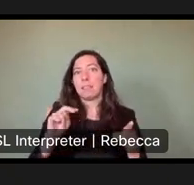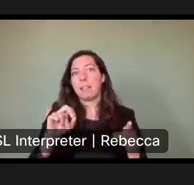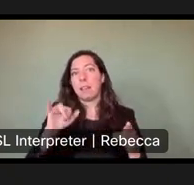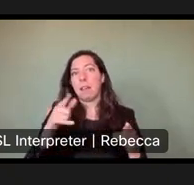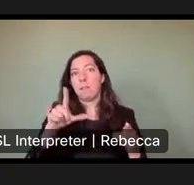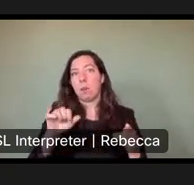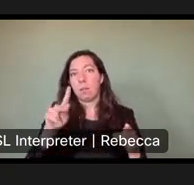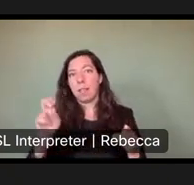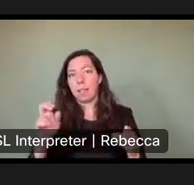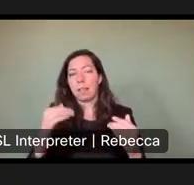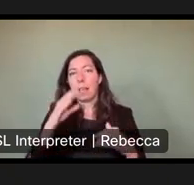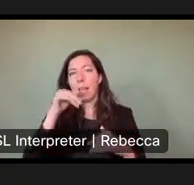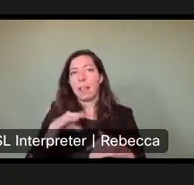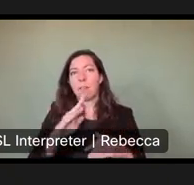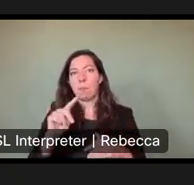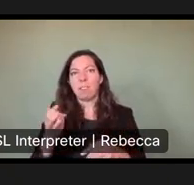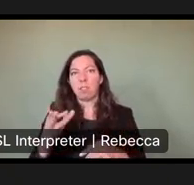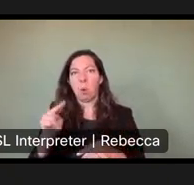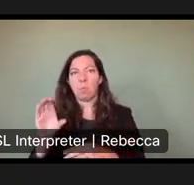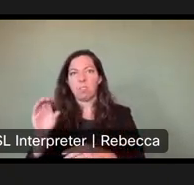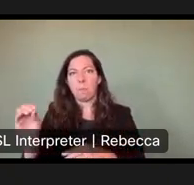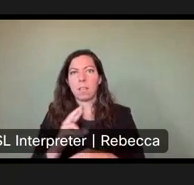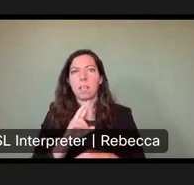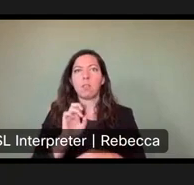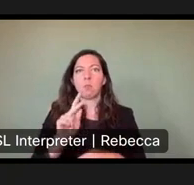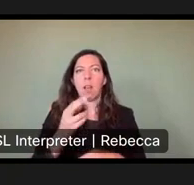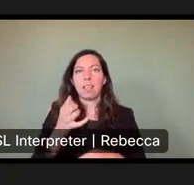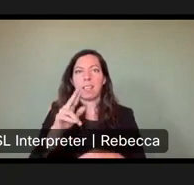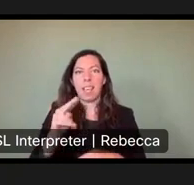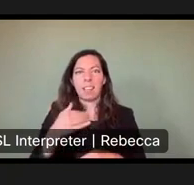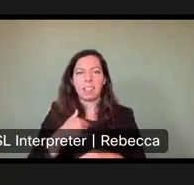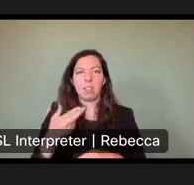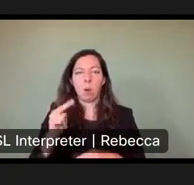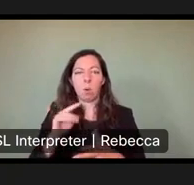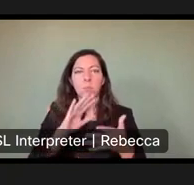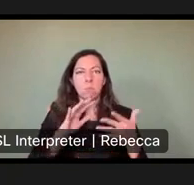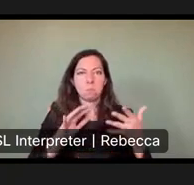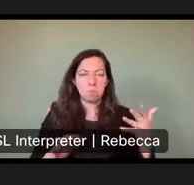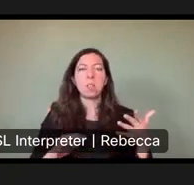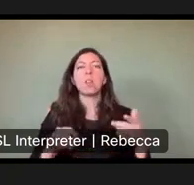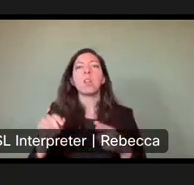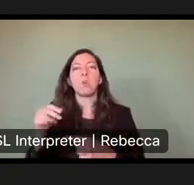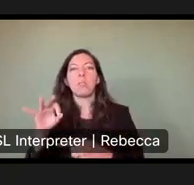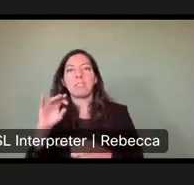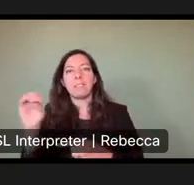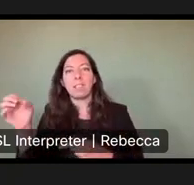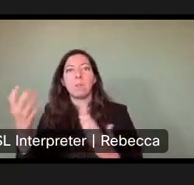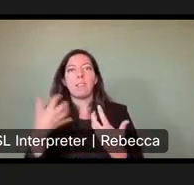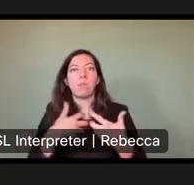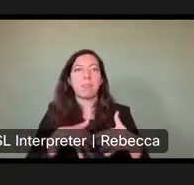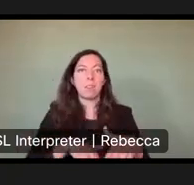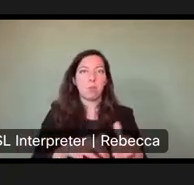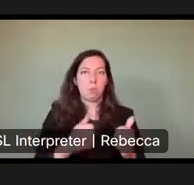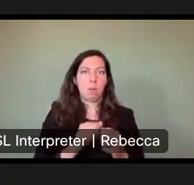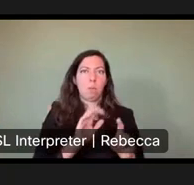down at Eliphant Butte. Um, as well as the Rock Canyon service center. And so that will be an integration of. Uh, any new fees